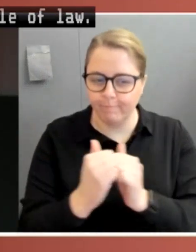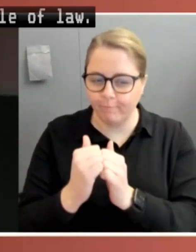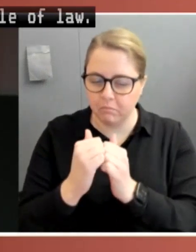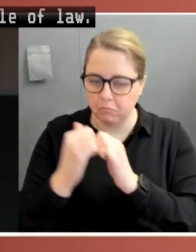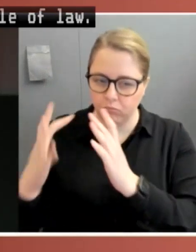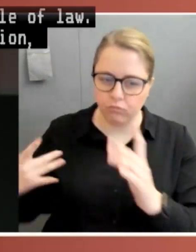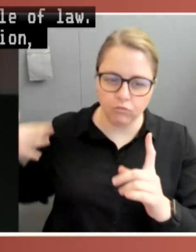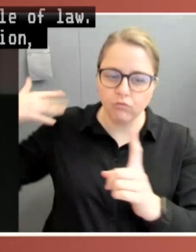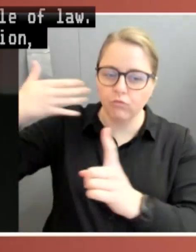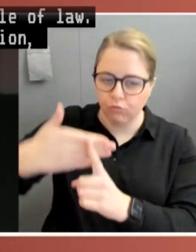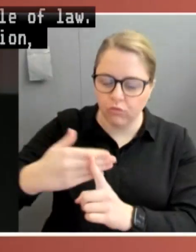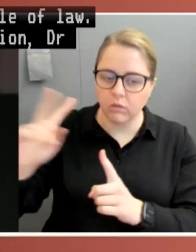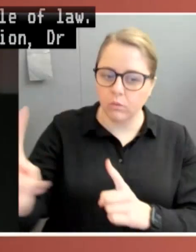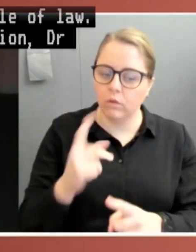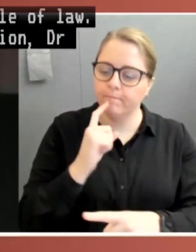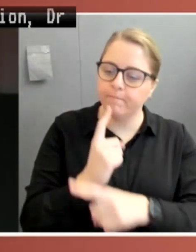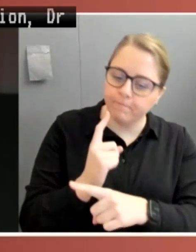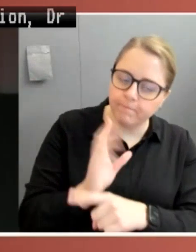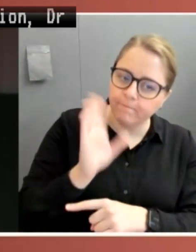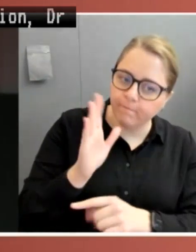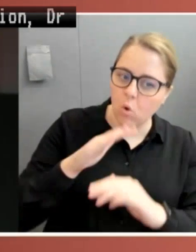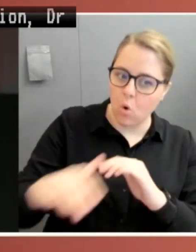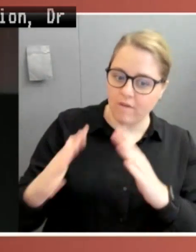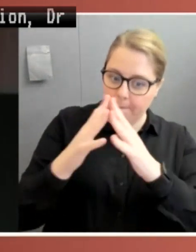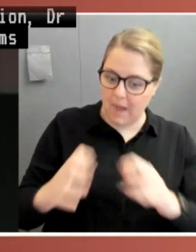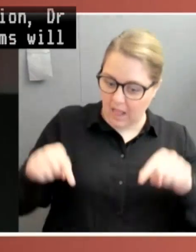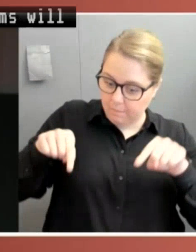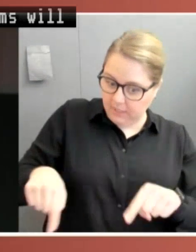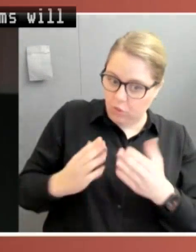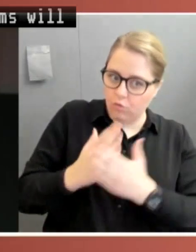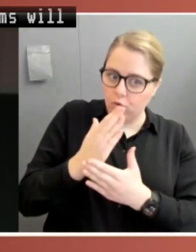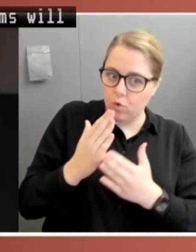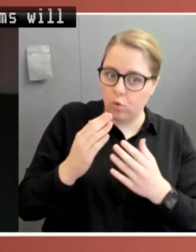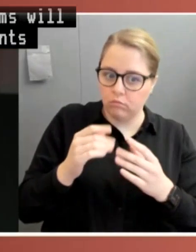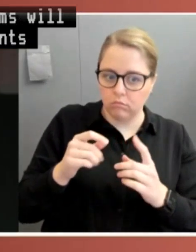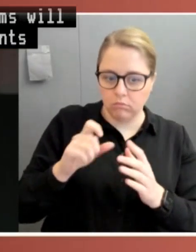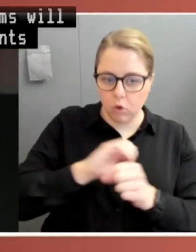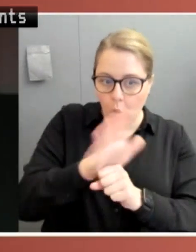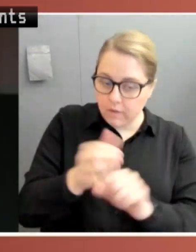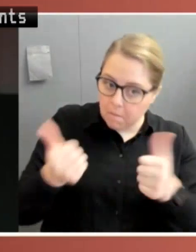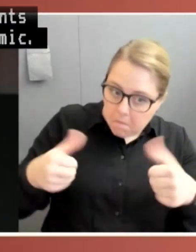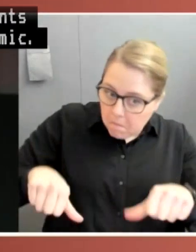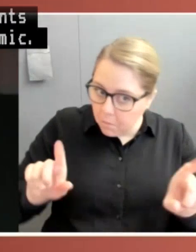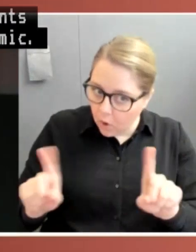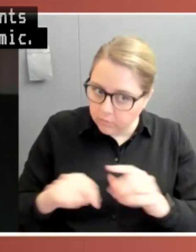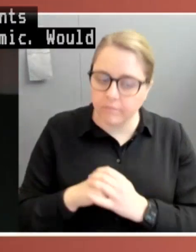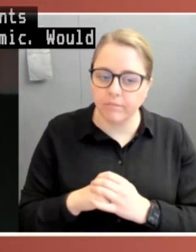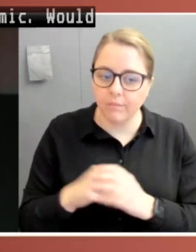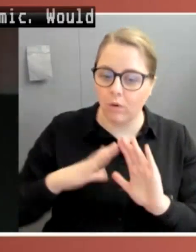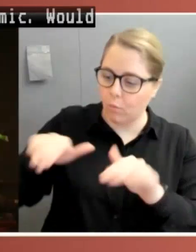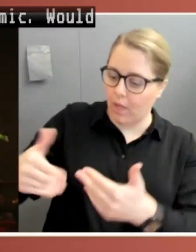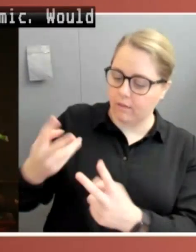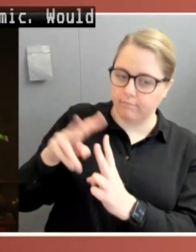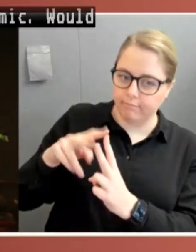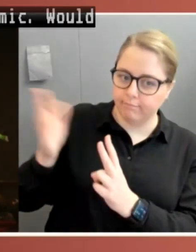discuss how parliaments performed during the pandemic. Would you please join me in welcoming Dr Hobbs and Professor Williams.